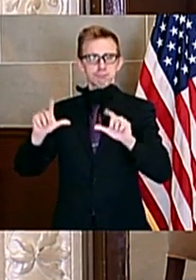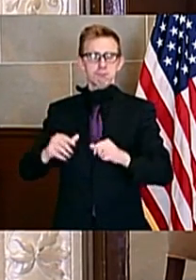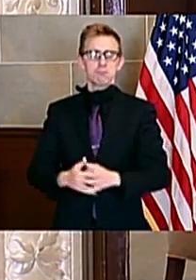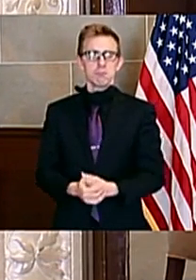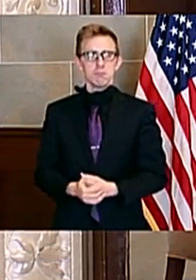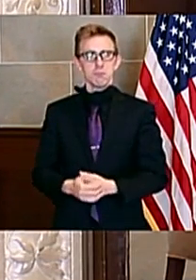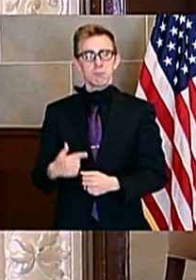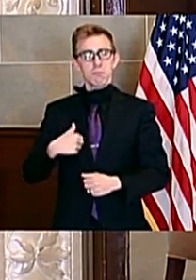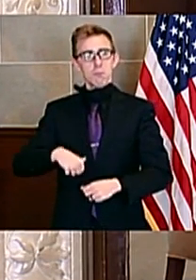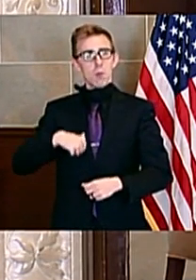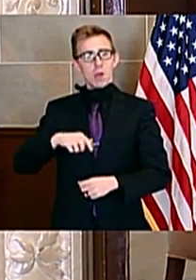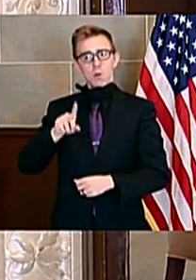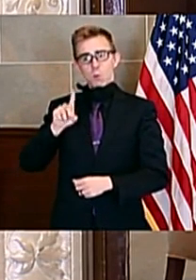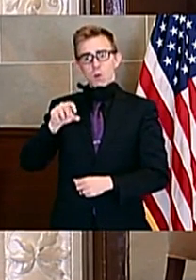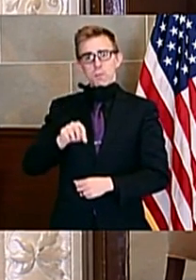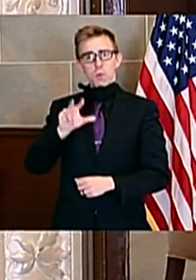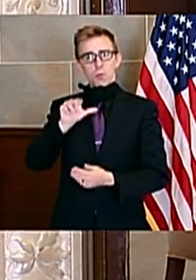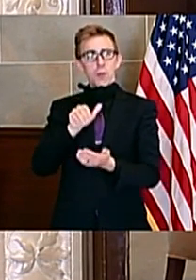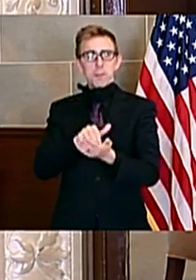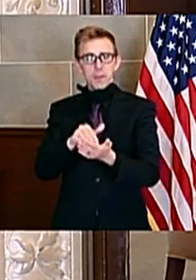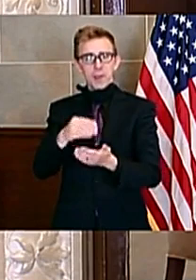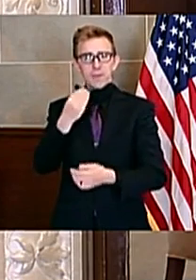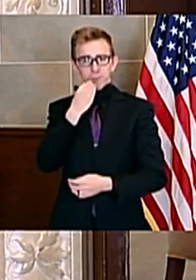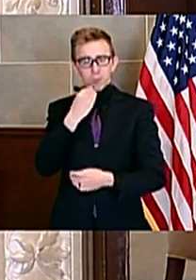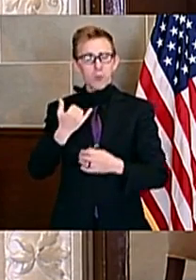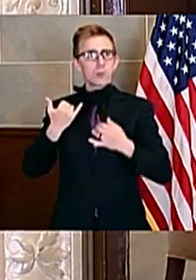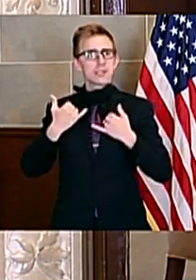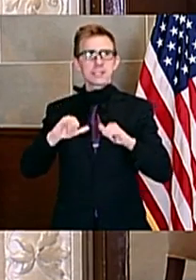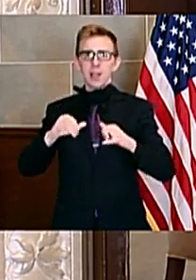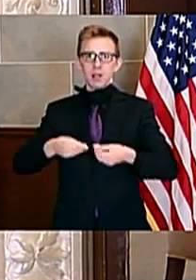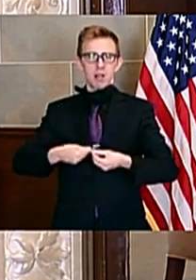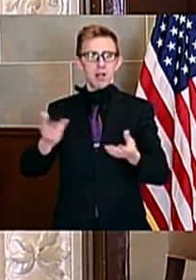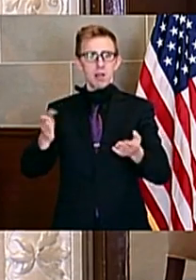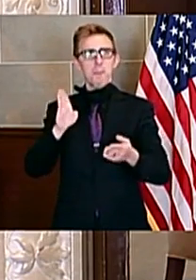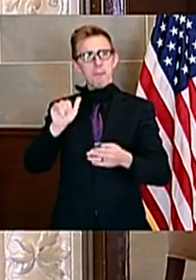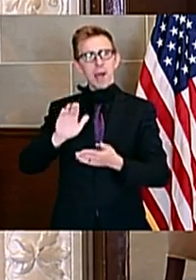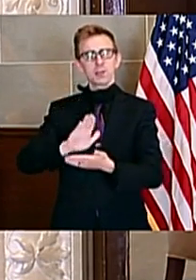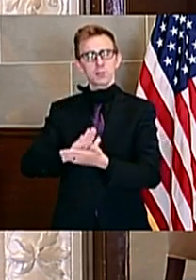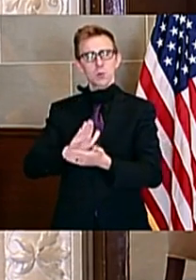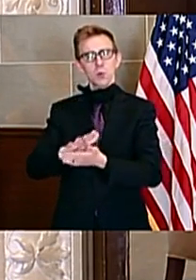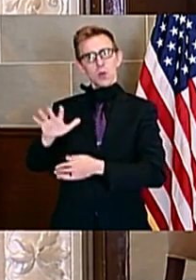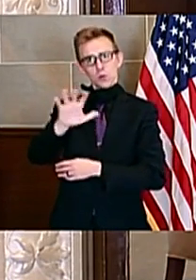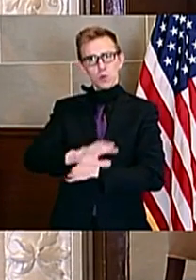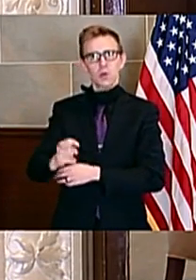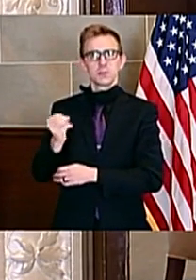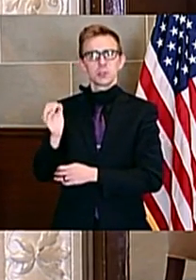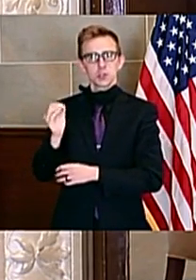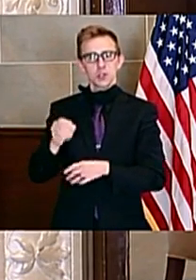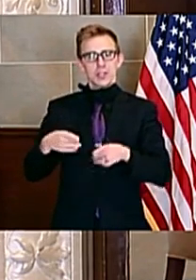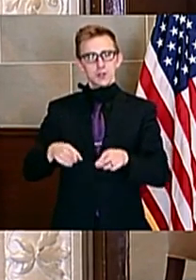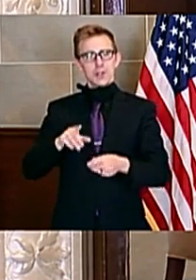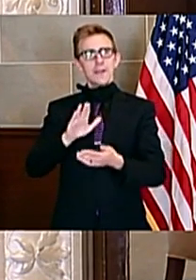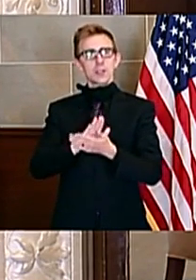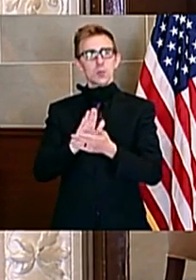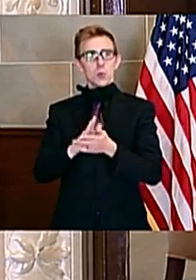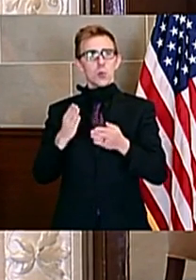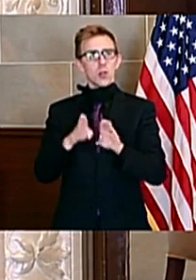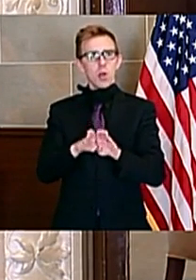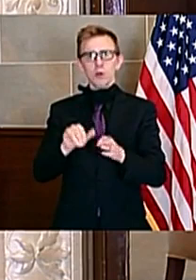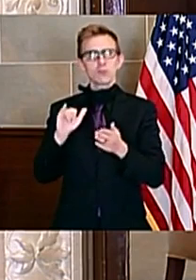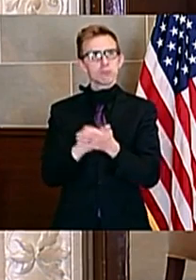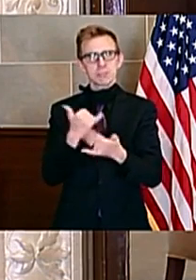1.3 million meals have been served by our schools across our great state during these extended school closures.